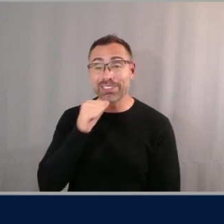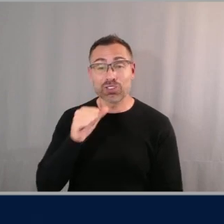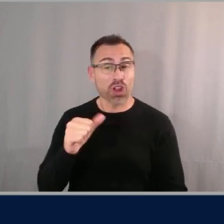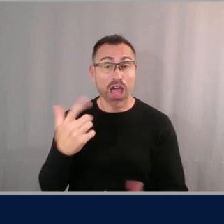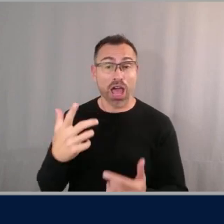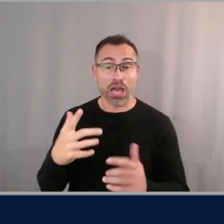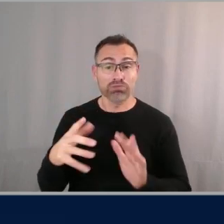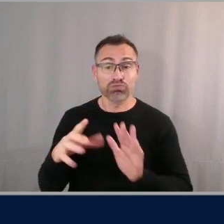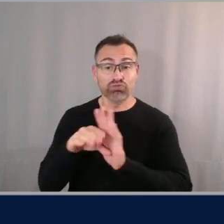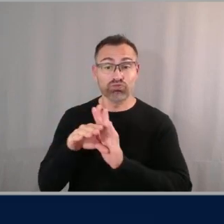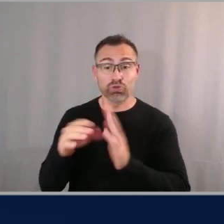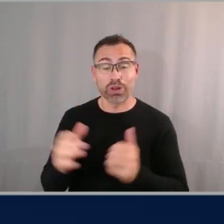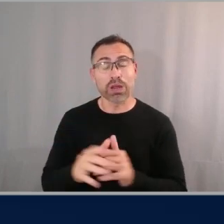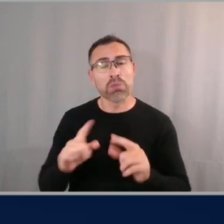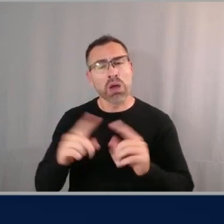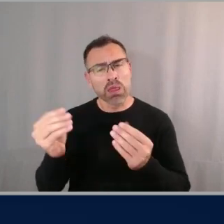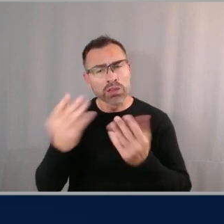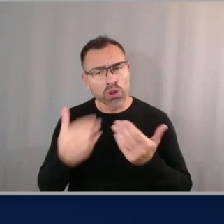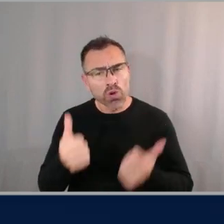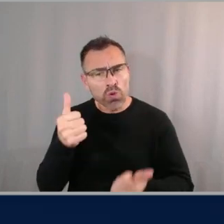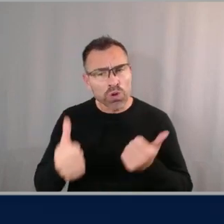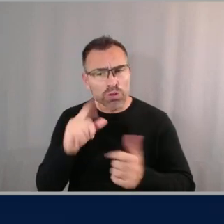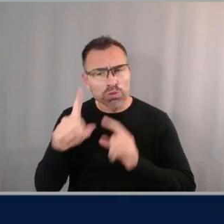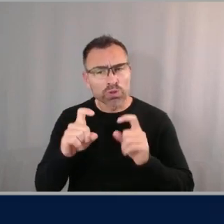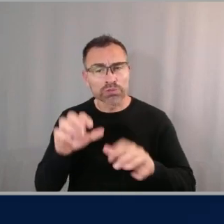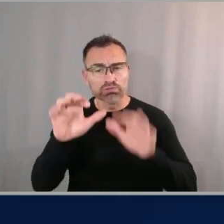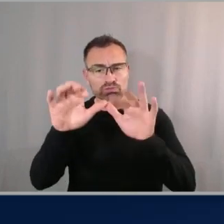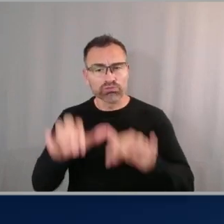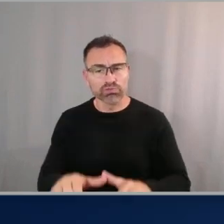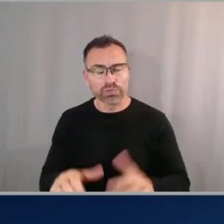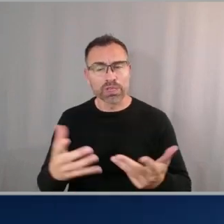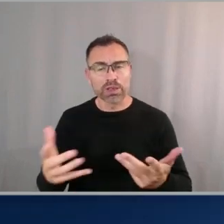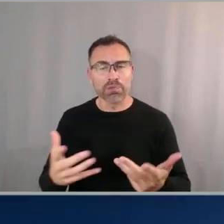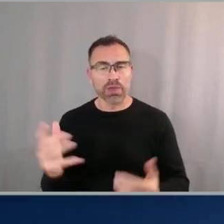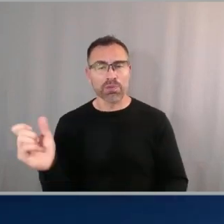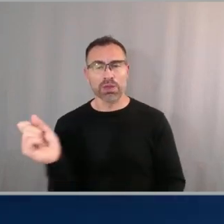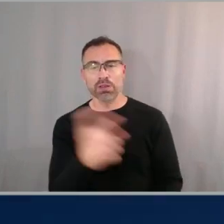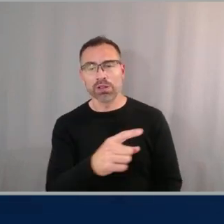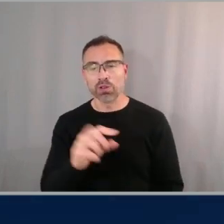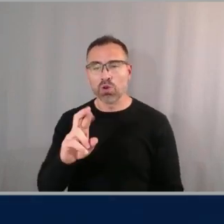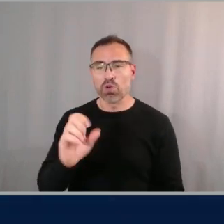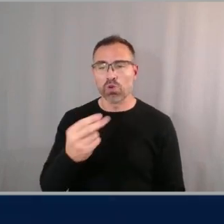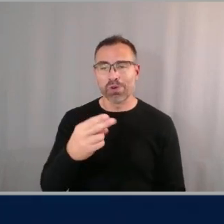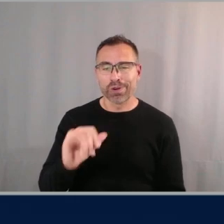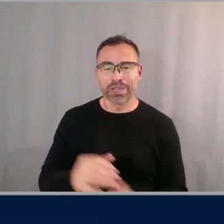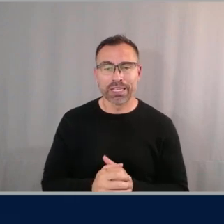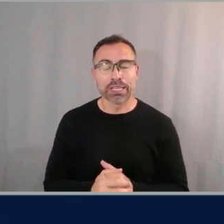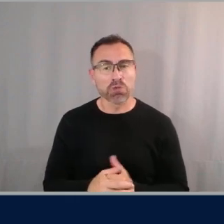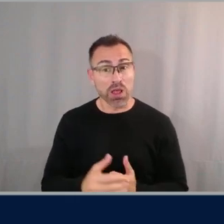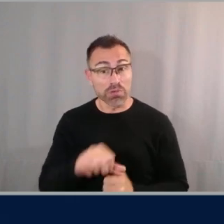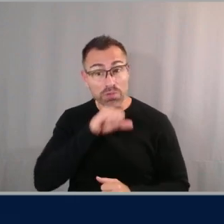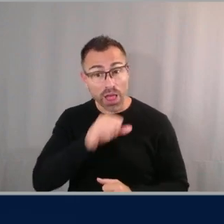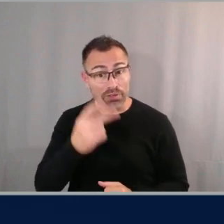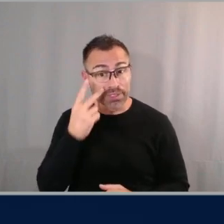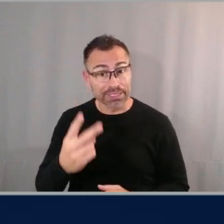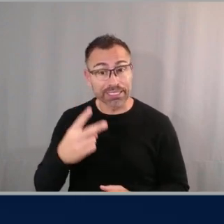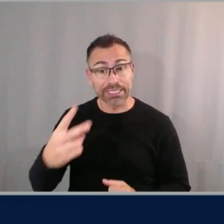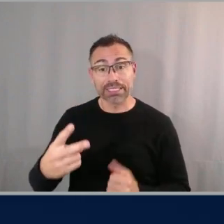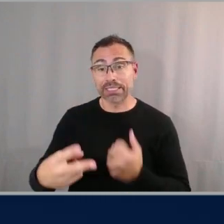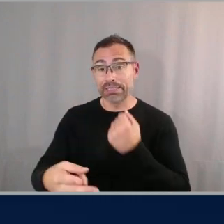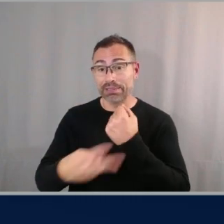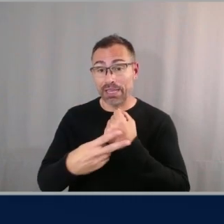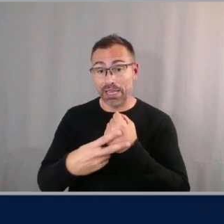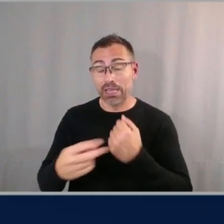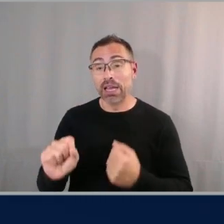you have here for Rui we love seeing this S3 metadata in practice um Rui what has been you know the feedback from the